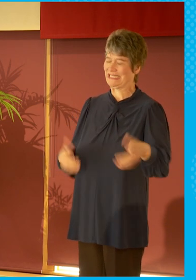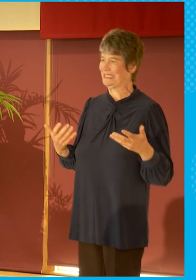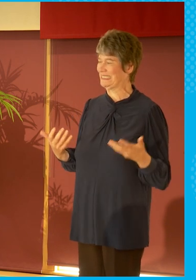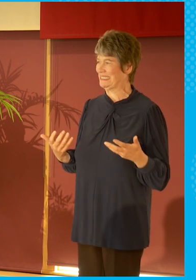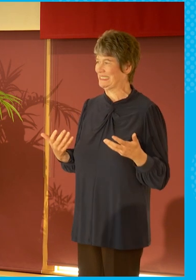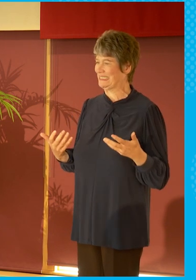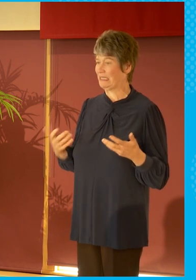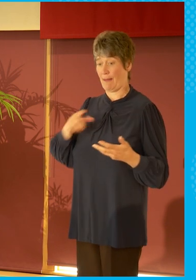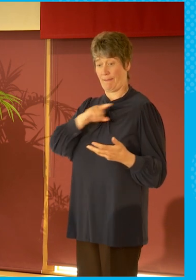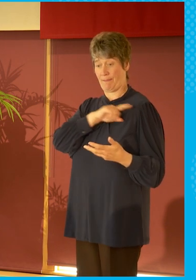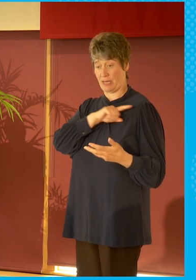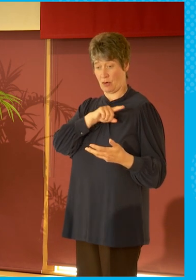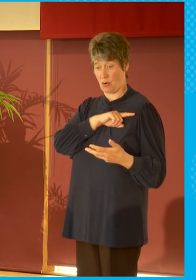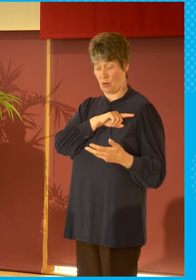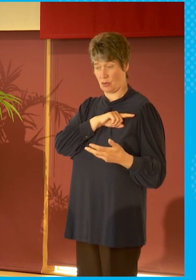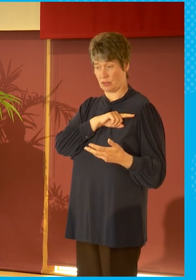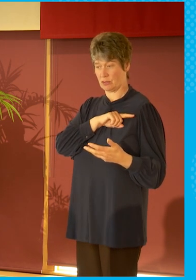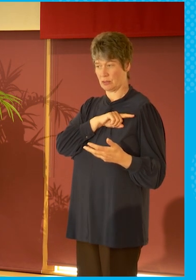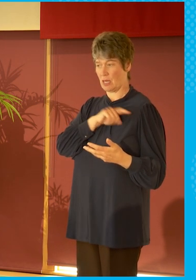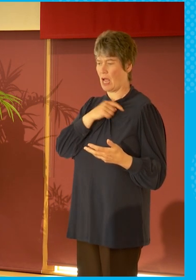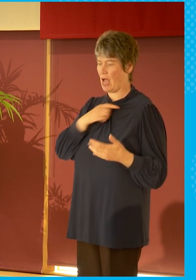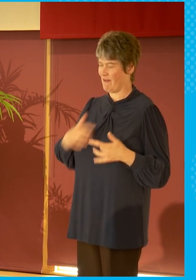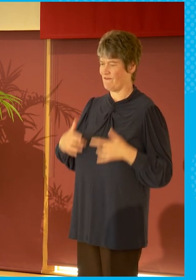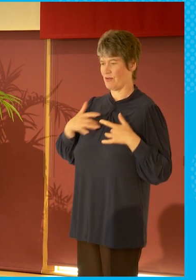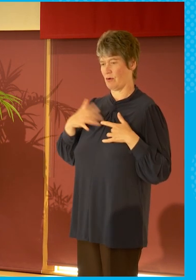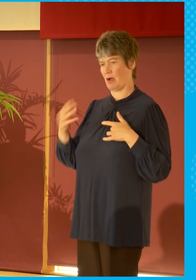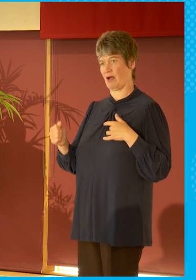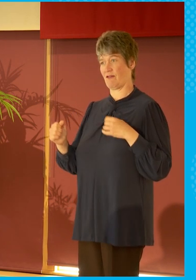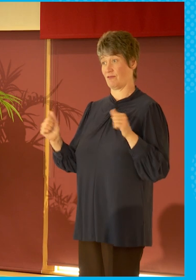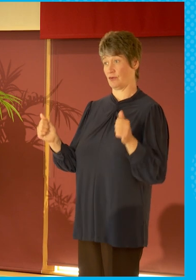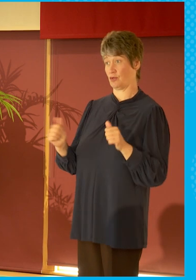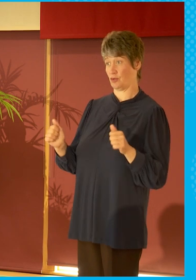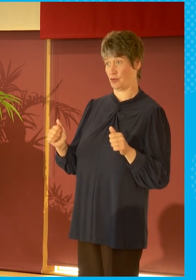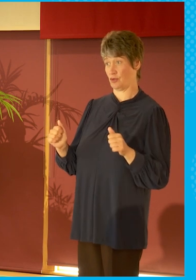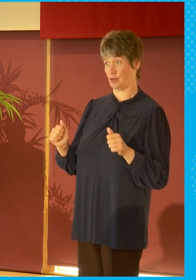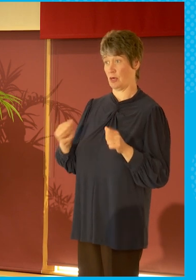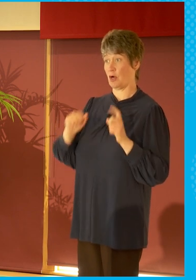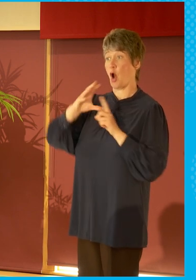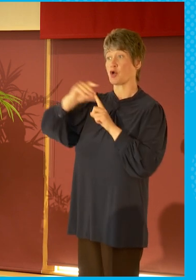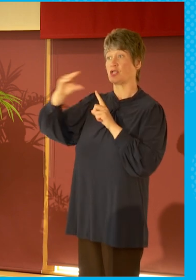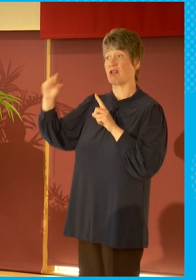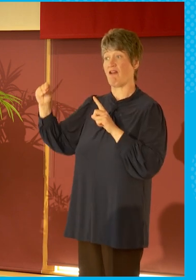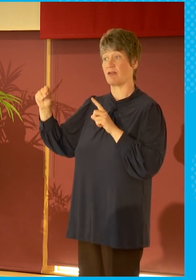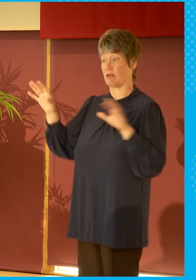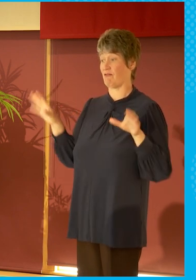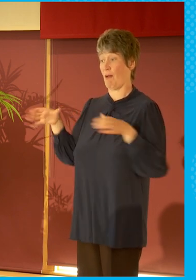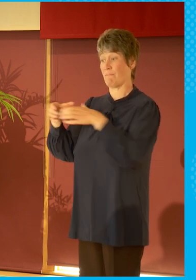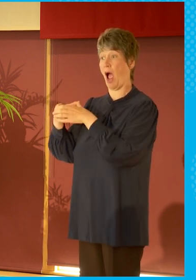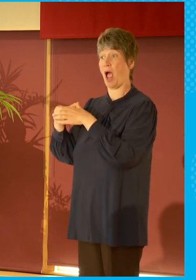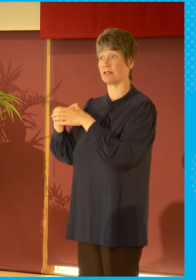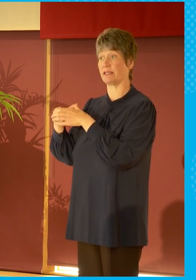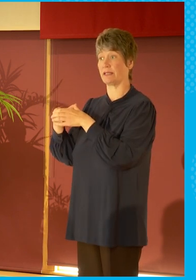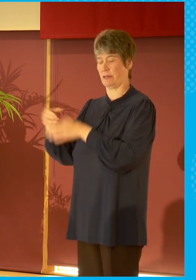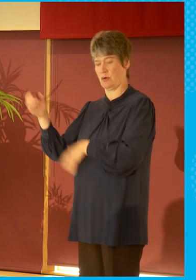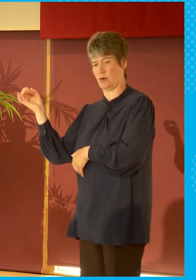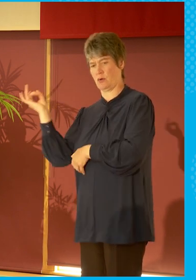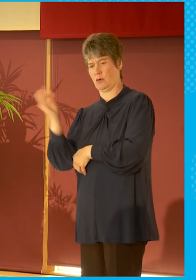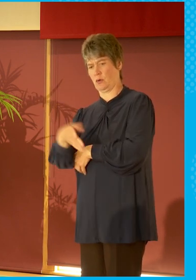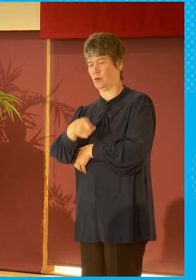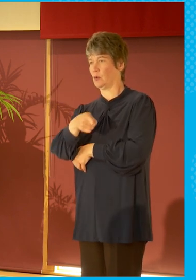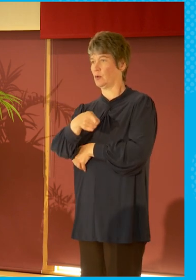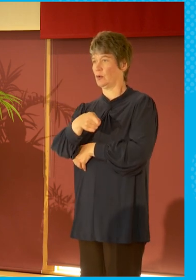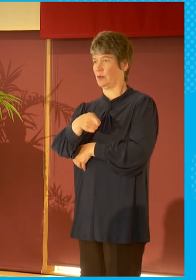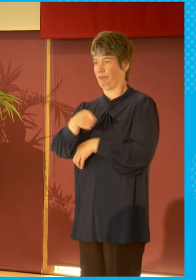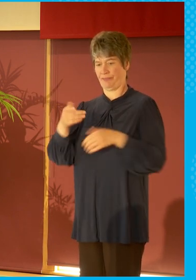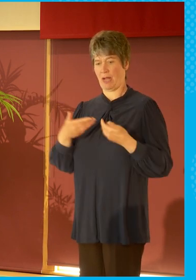massive hostility, I would say, from the Conservative Party towards public service broadcasting over a long